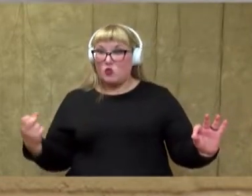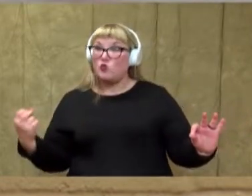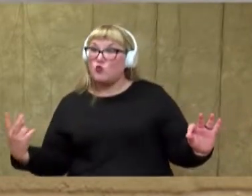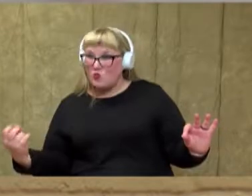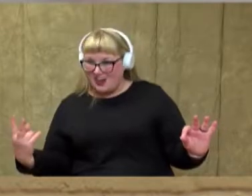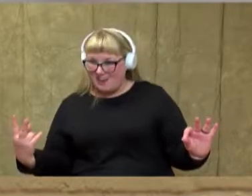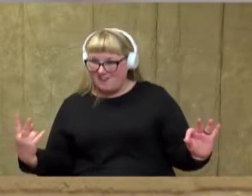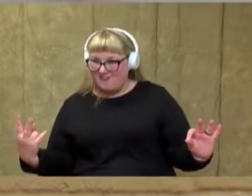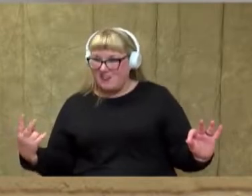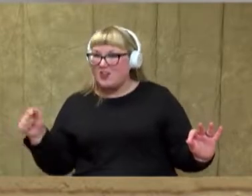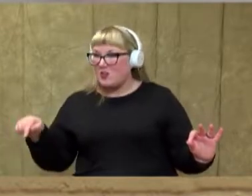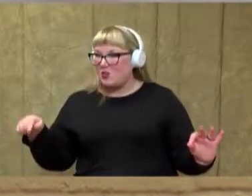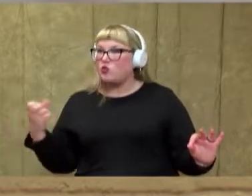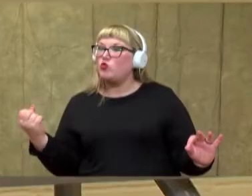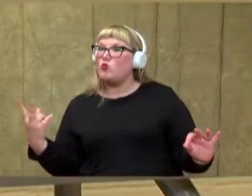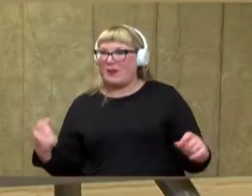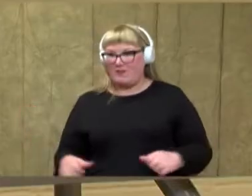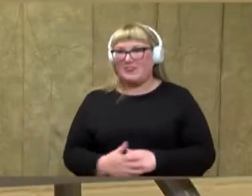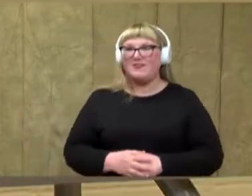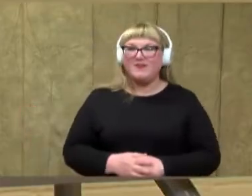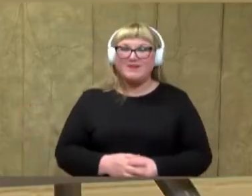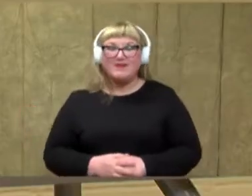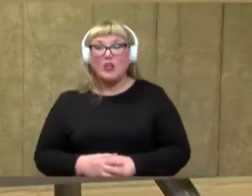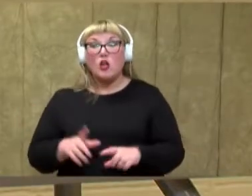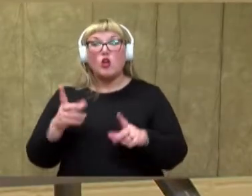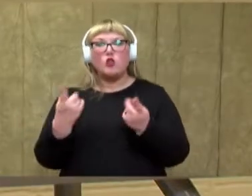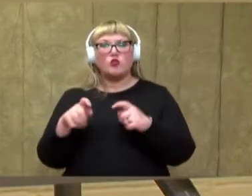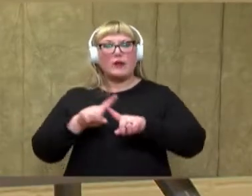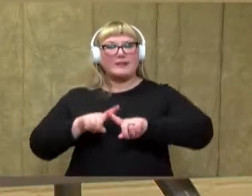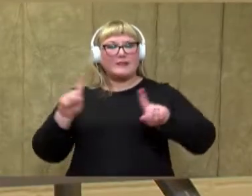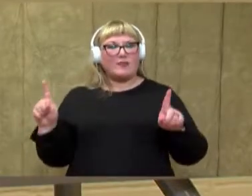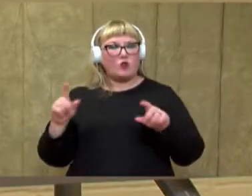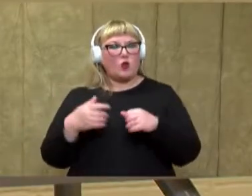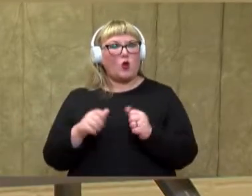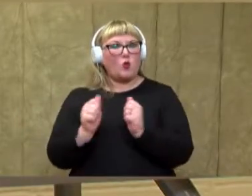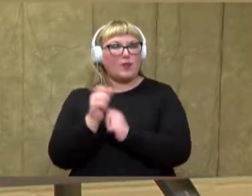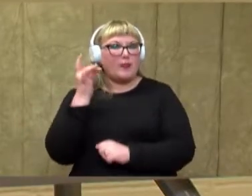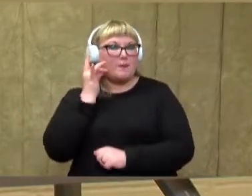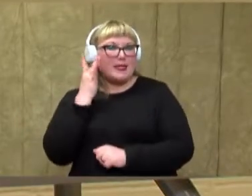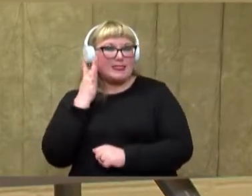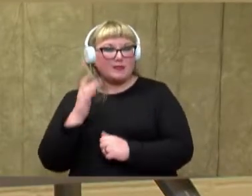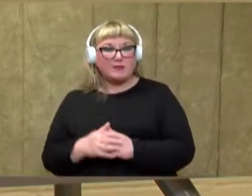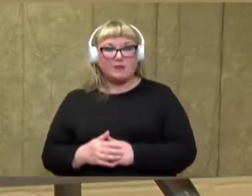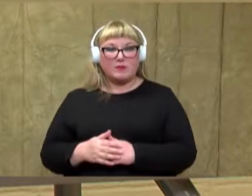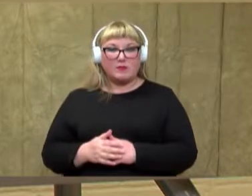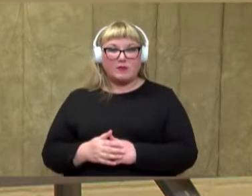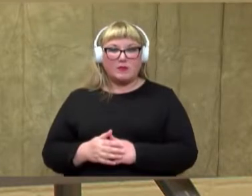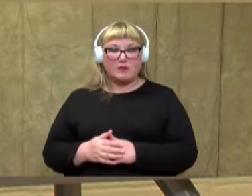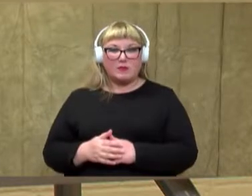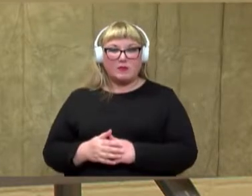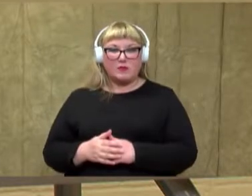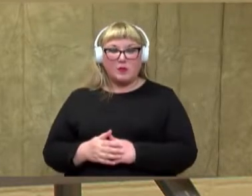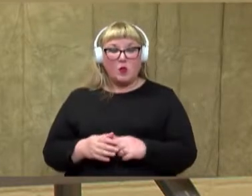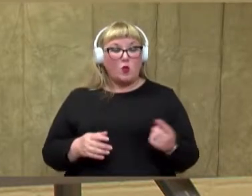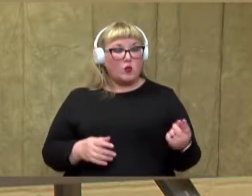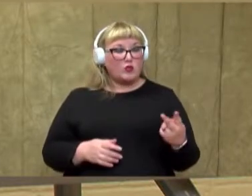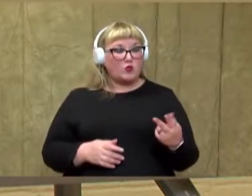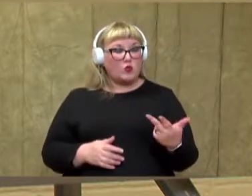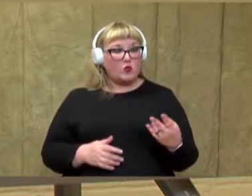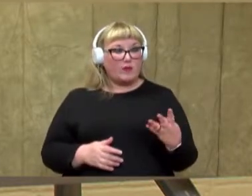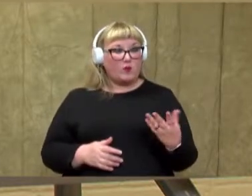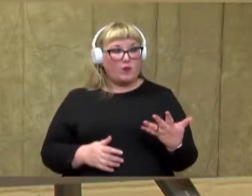12. Great job, guys. All right, let's try a different one with our bees. This time, let's put one, two, three,